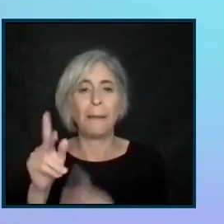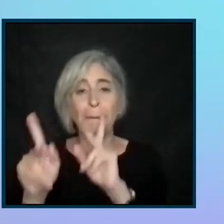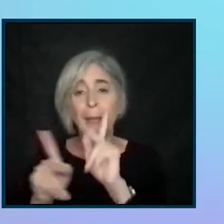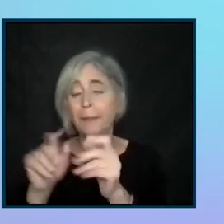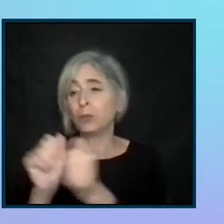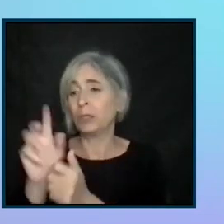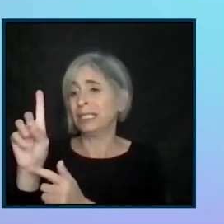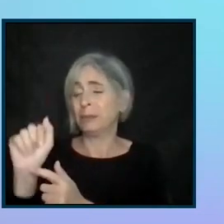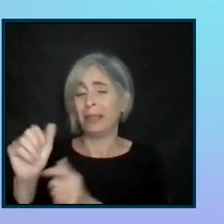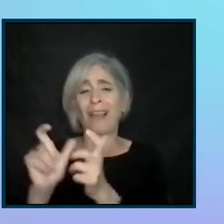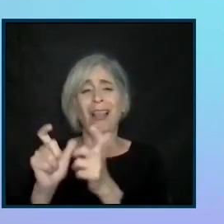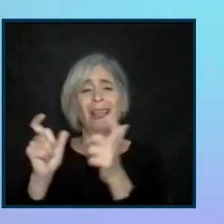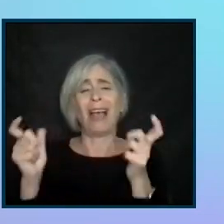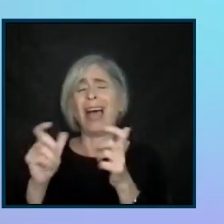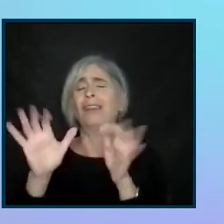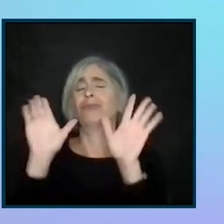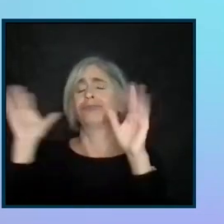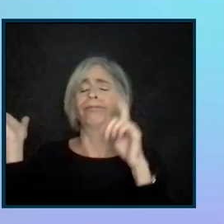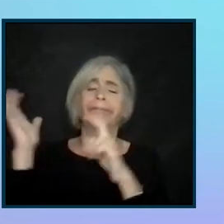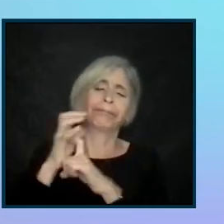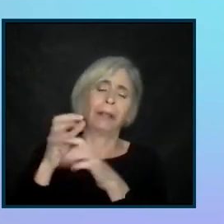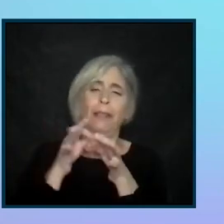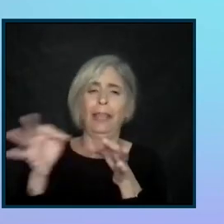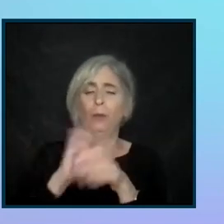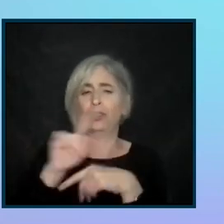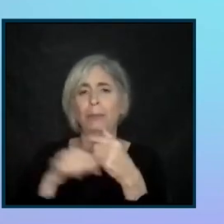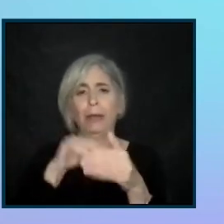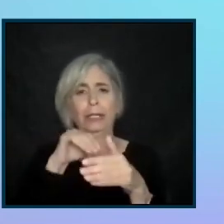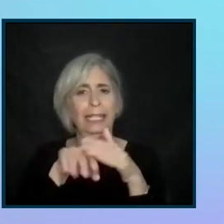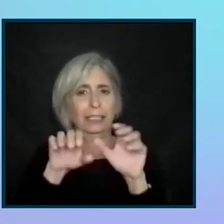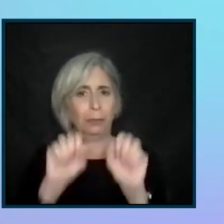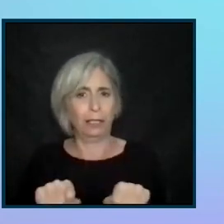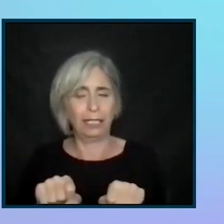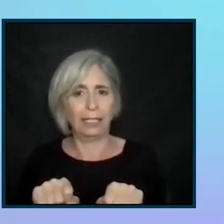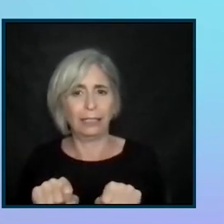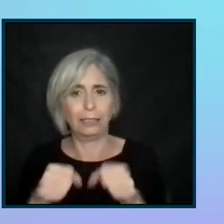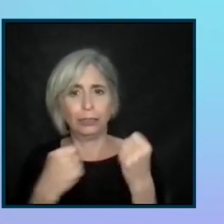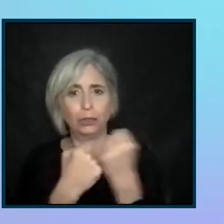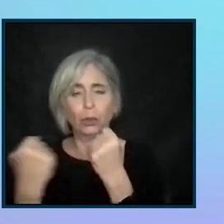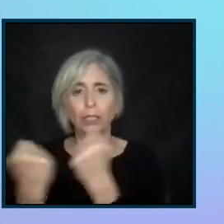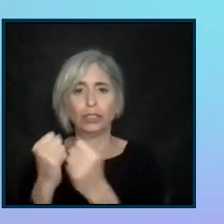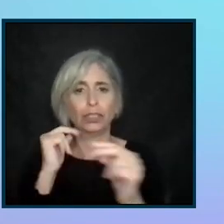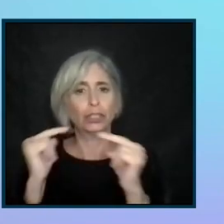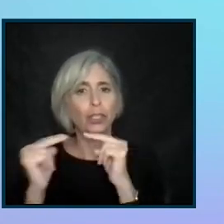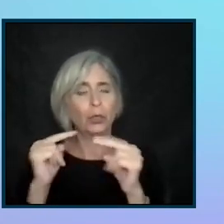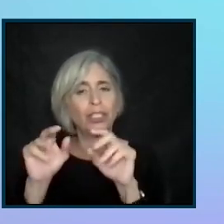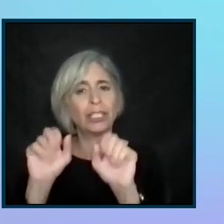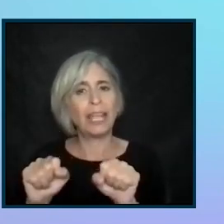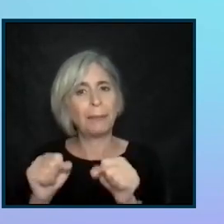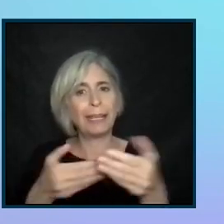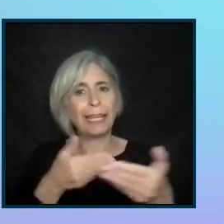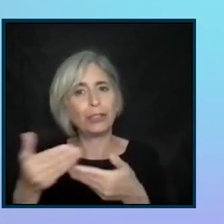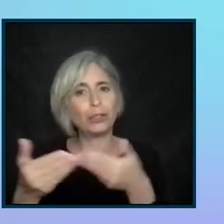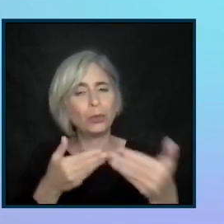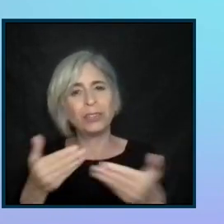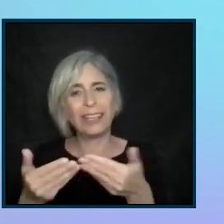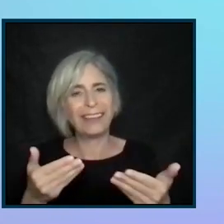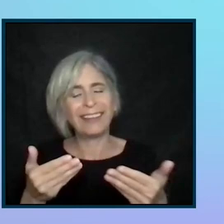Disabilities has a lot of great language on accessibility. So structured negotiation can be a way of introducing